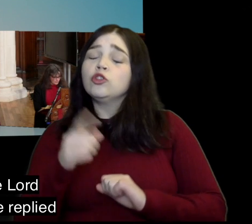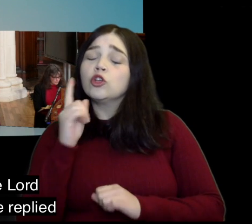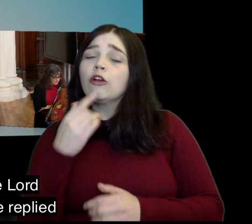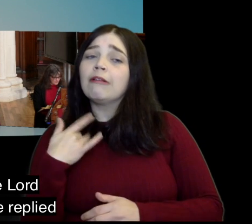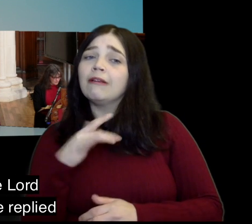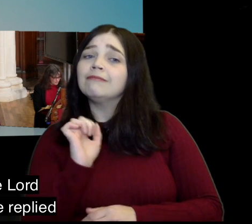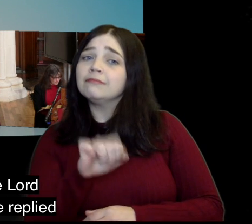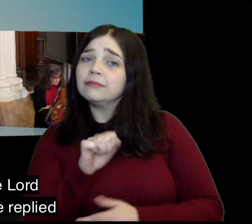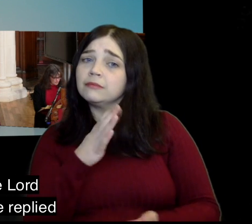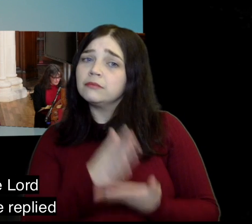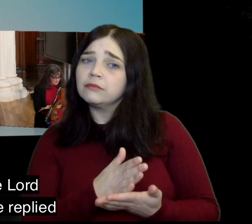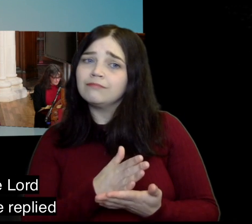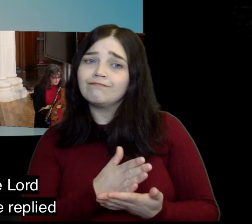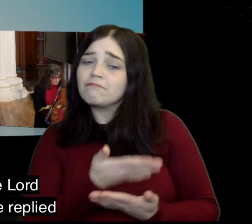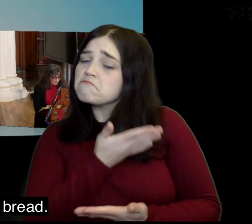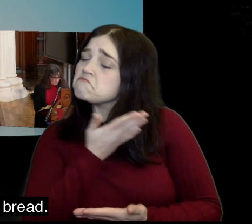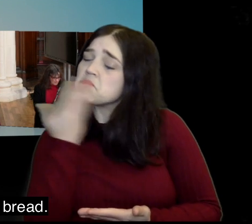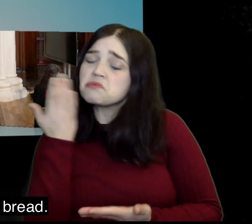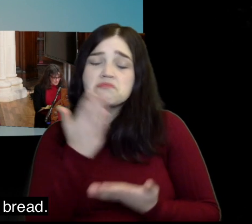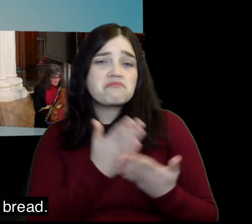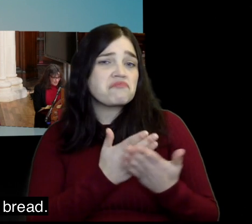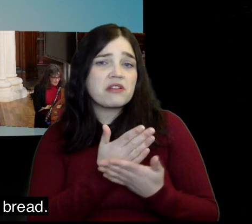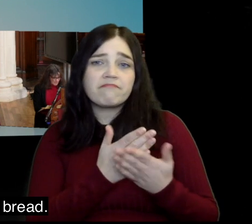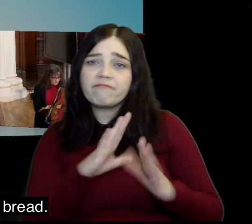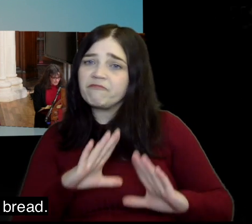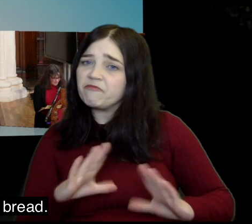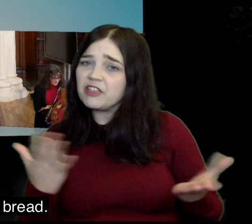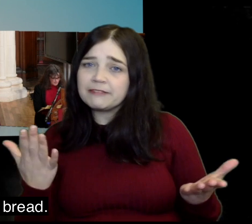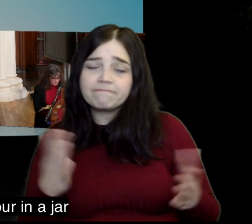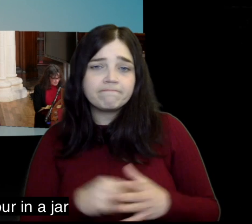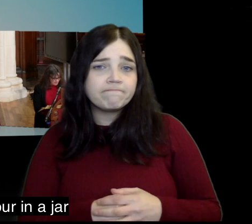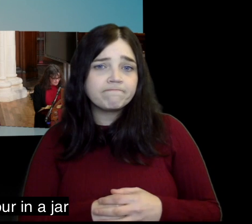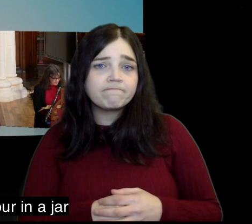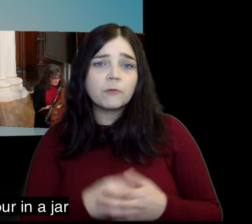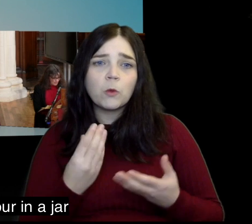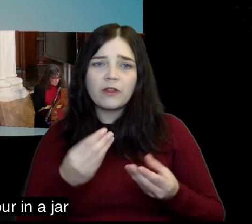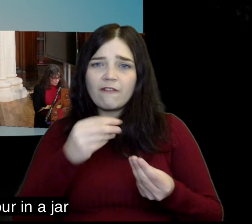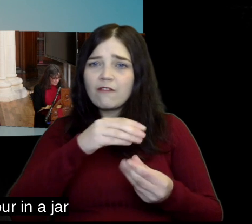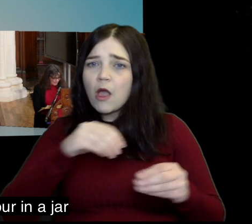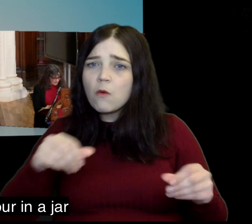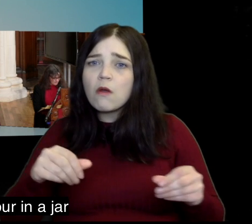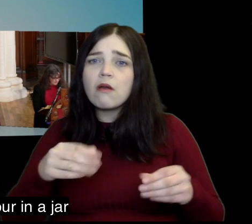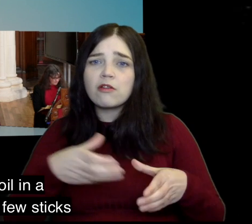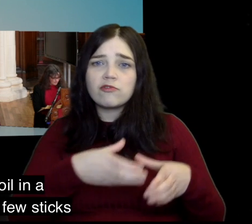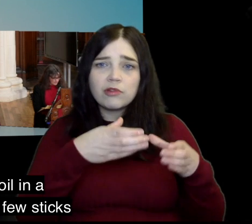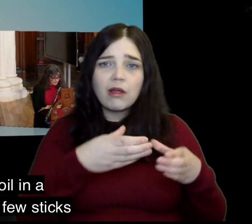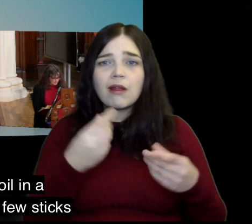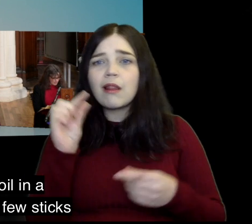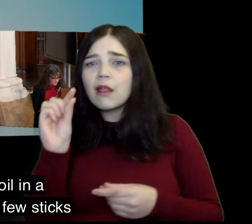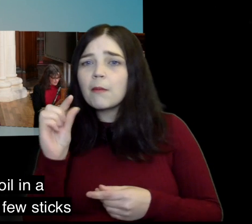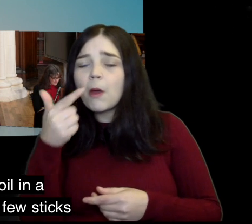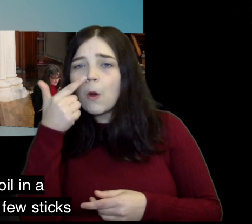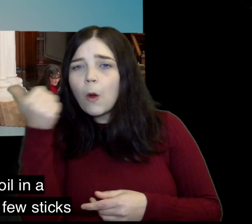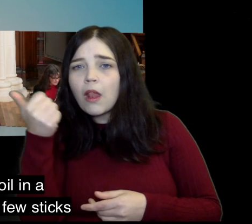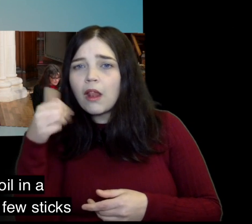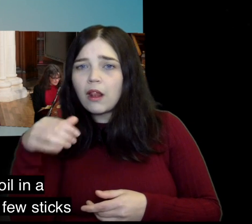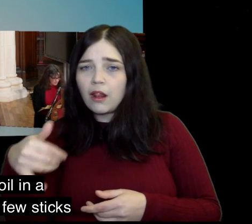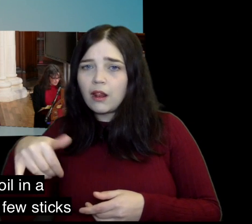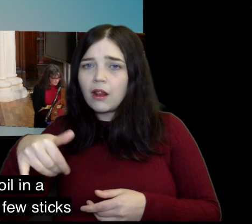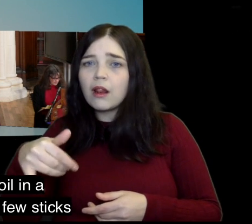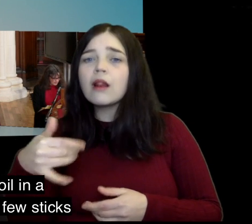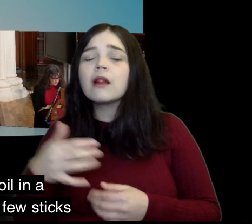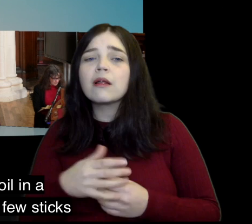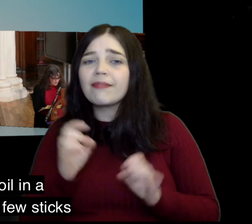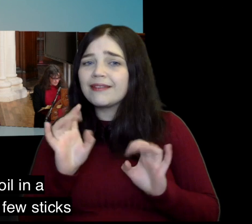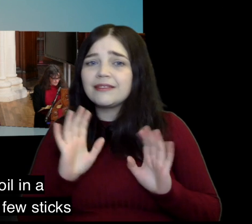As surely as the Lord your God lives she replied I don't have any bread only a handful of flour in a jar and a little